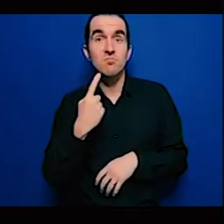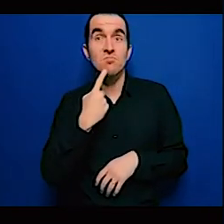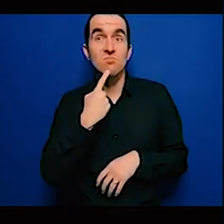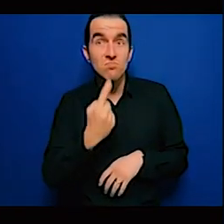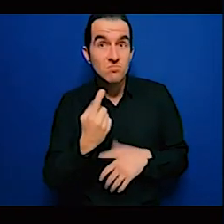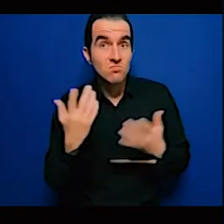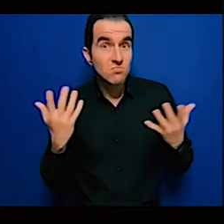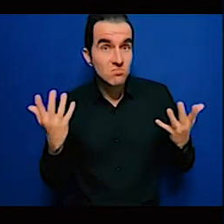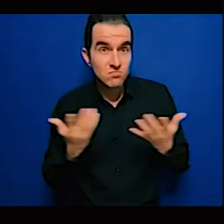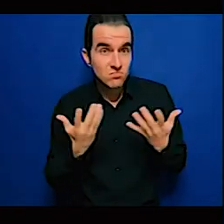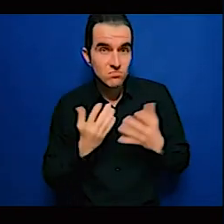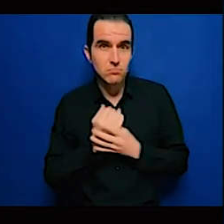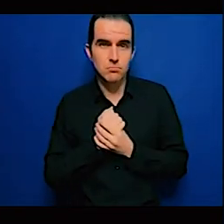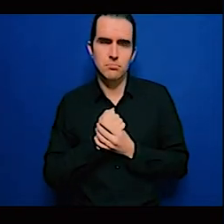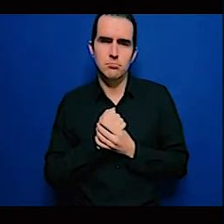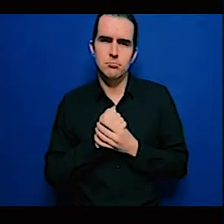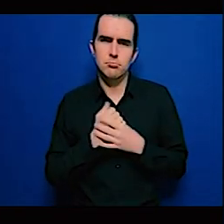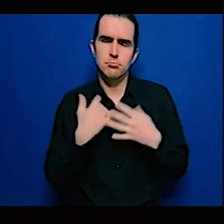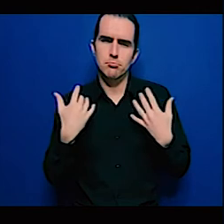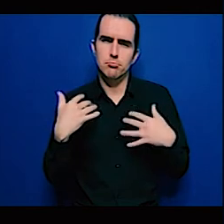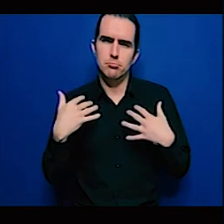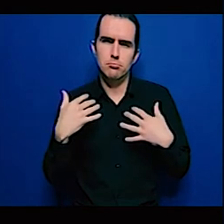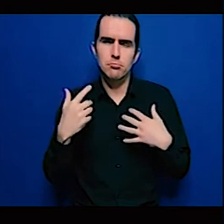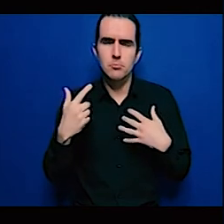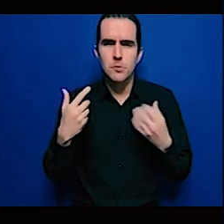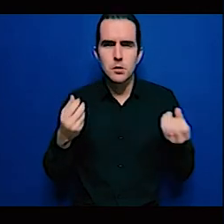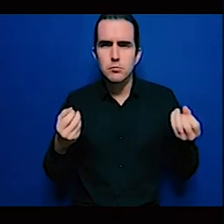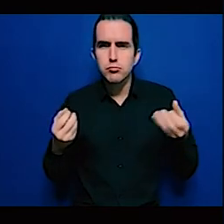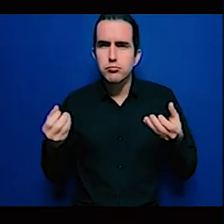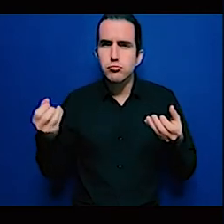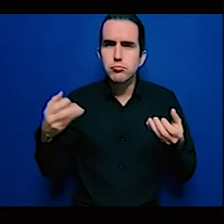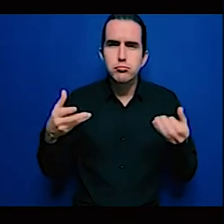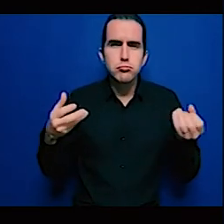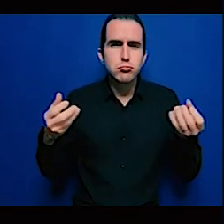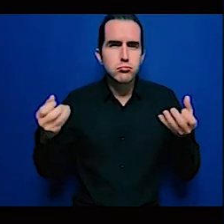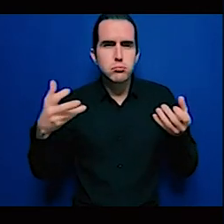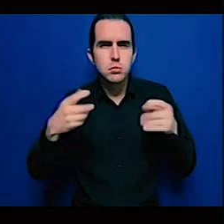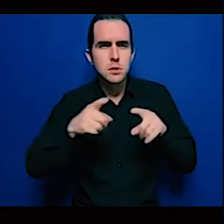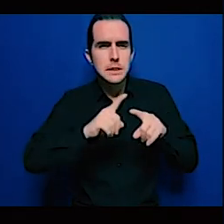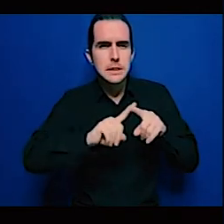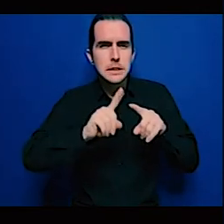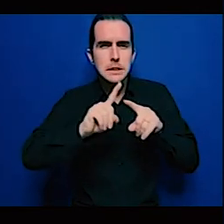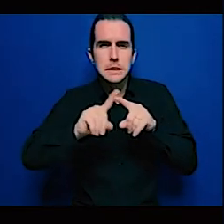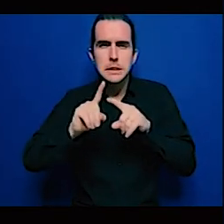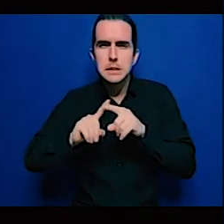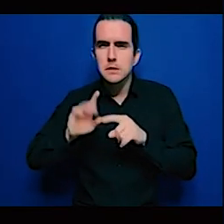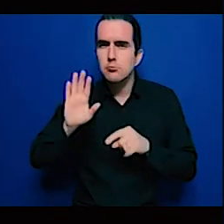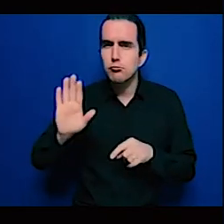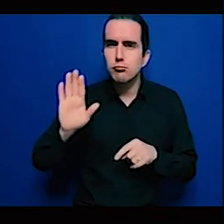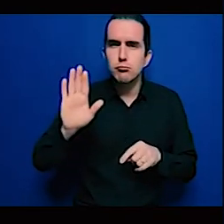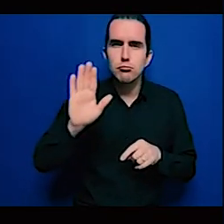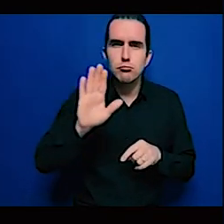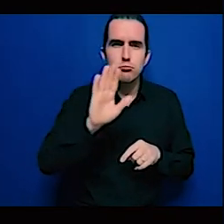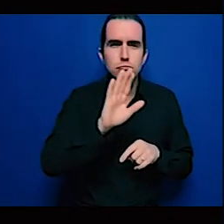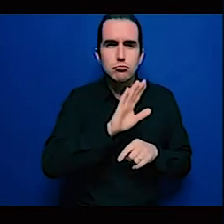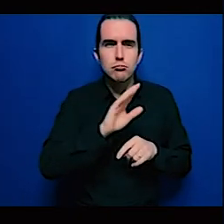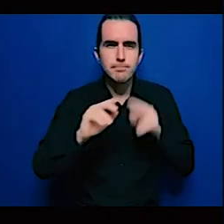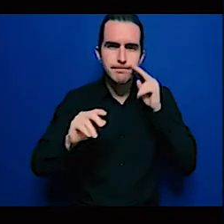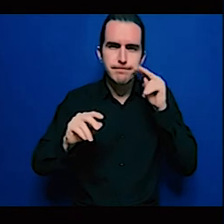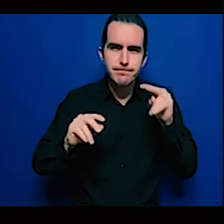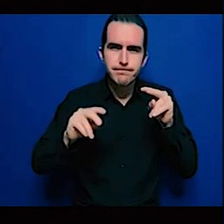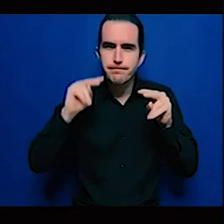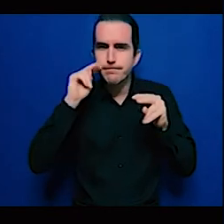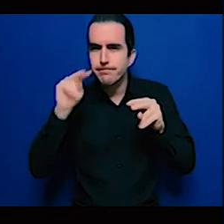and he notes that to tackle all the diverse problems and challenges we need to focus on the following to